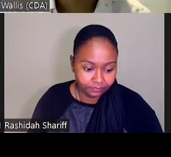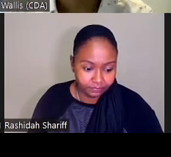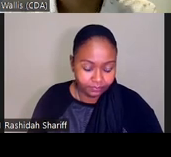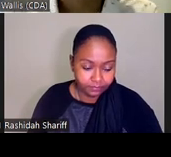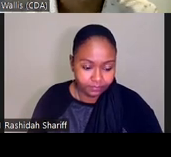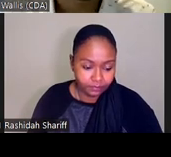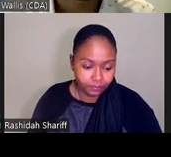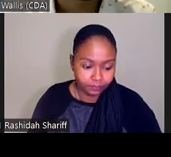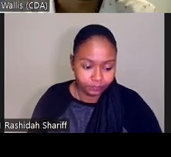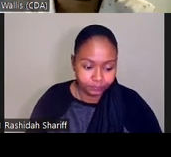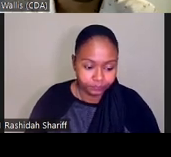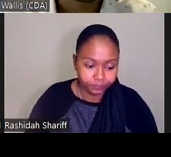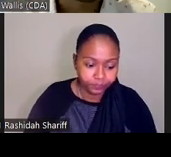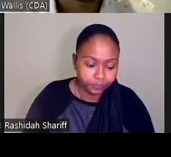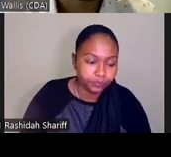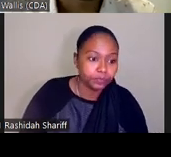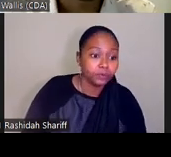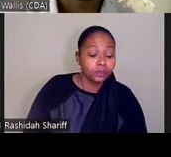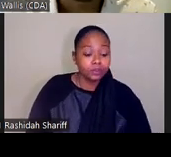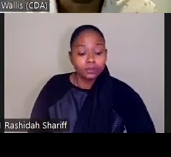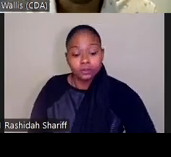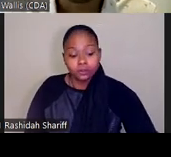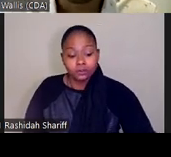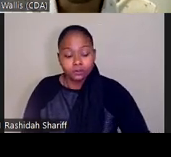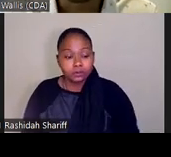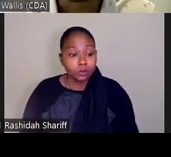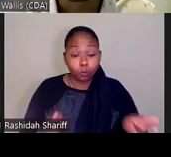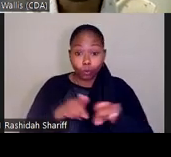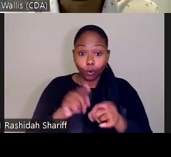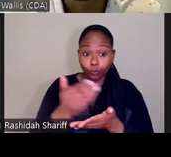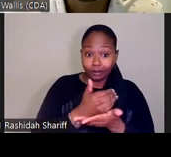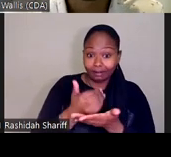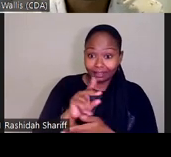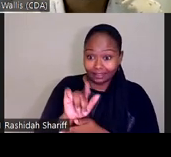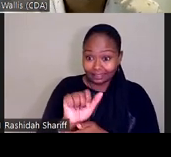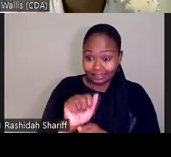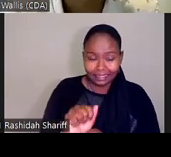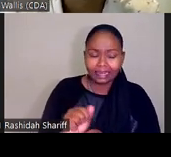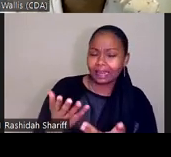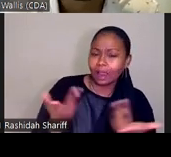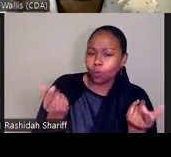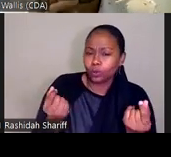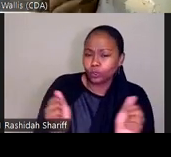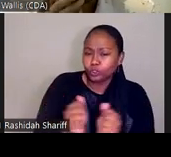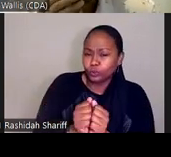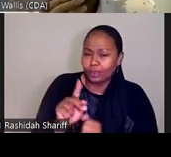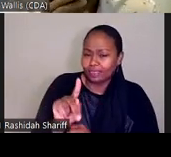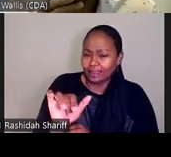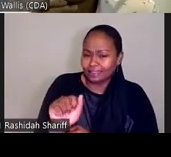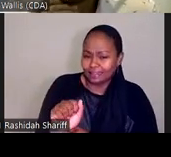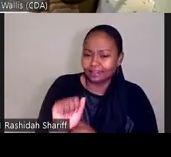So as Ross mentioned, we're already collecting a lot of equity-related data. So what we're looking to do is upgrade what we do with that data and how we display it to people.